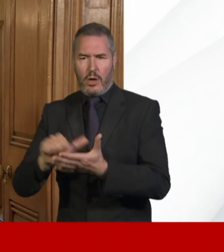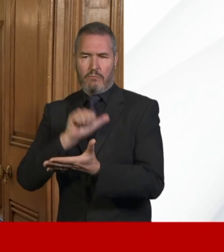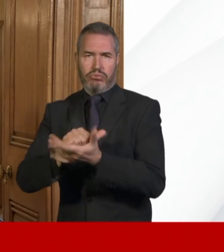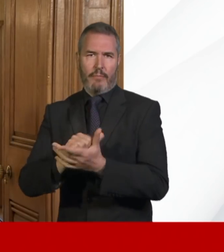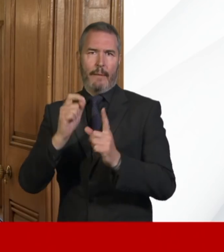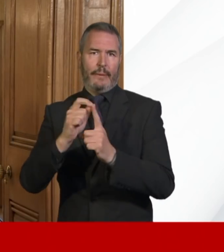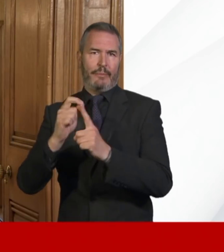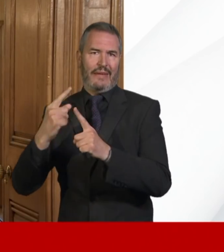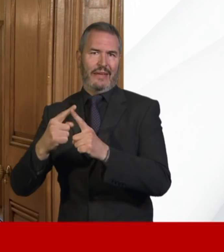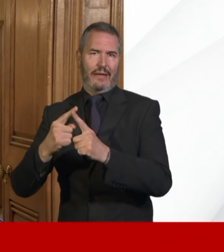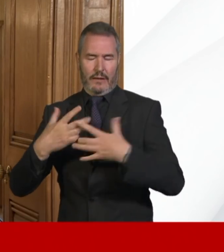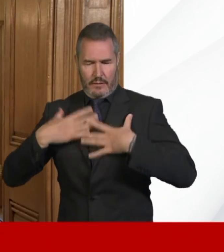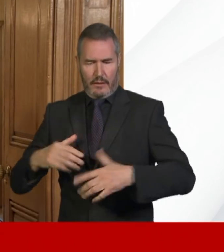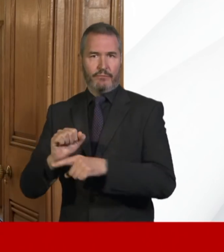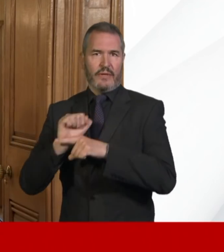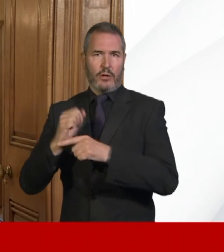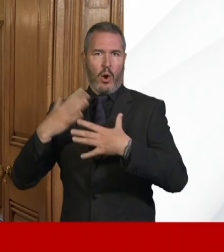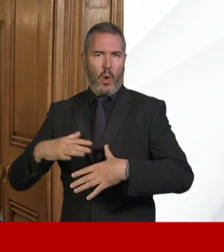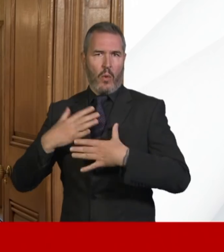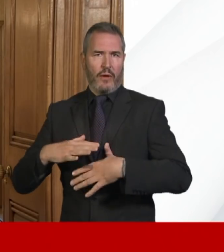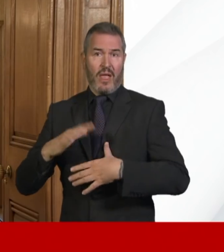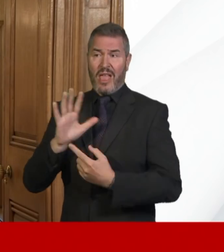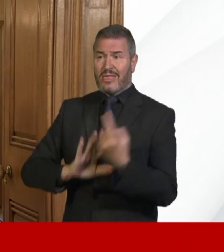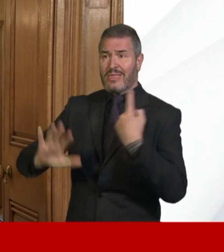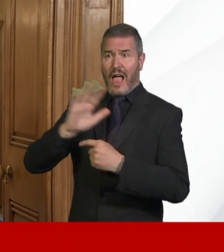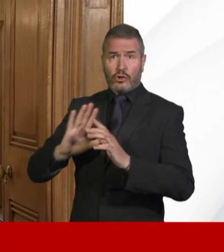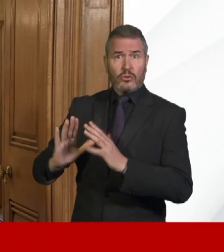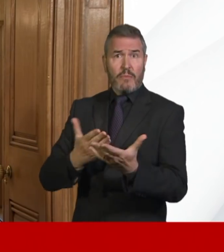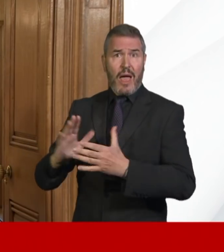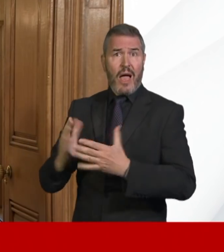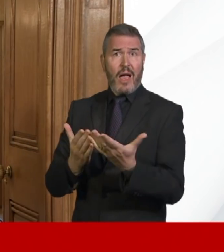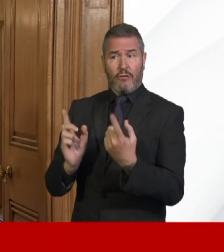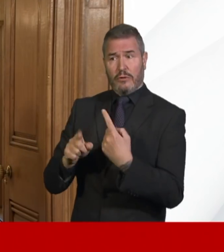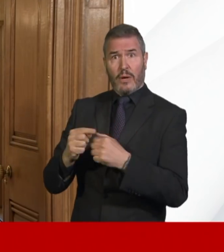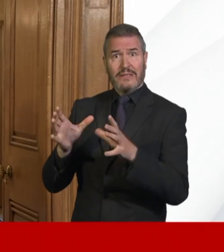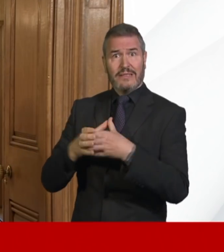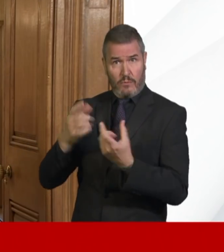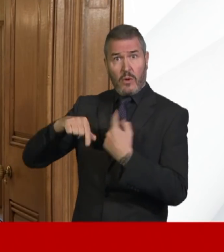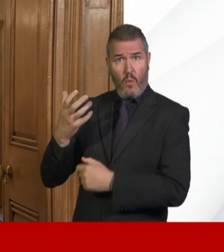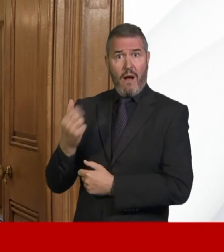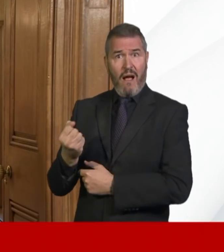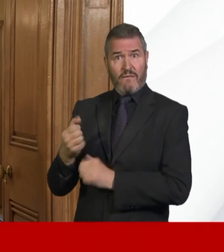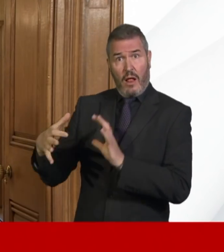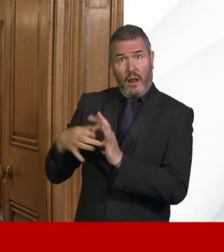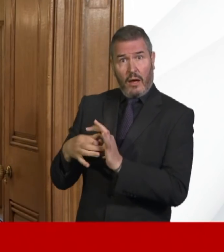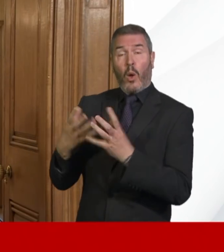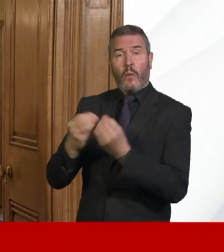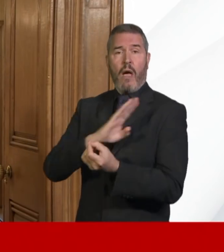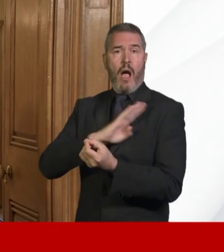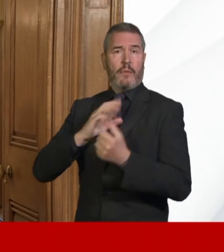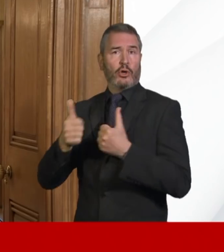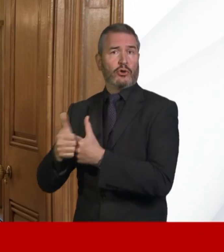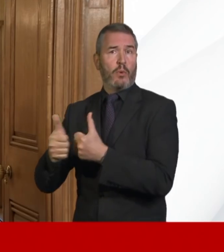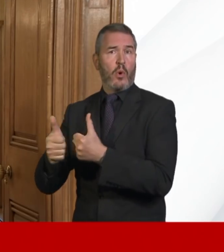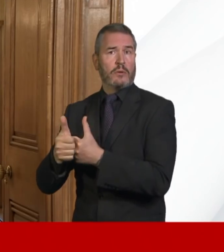We've established the National Supply Distribution Response Team and they're supported now by members of the armed forces